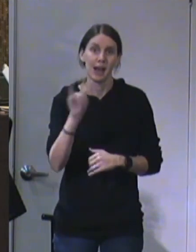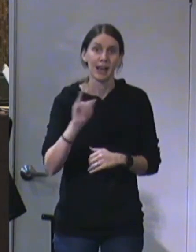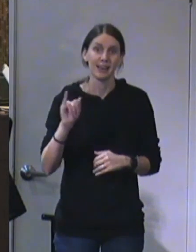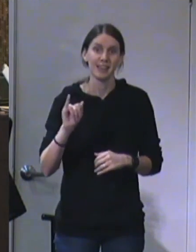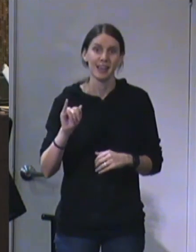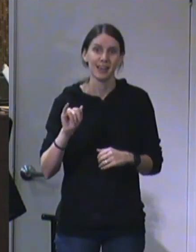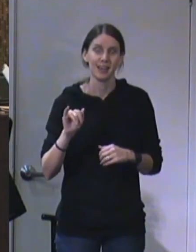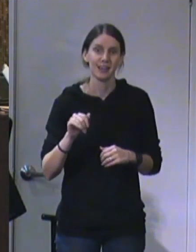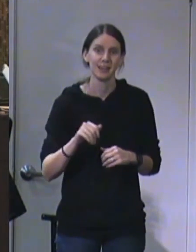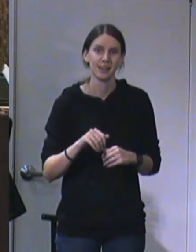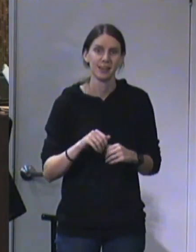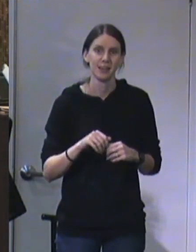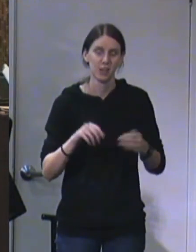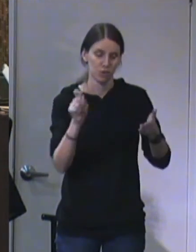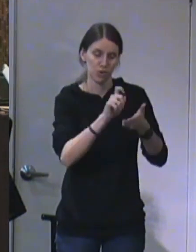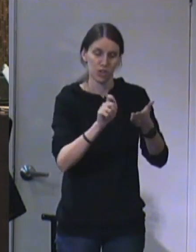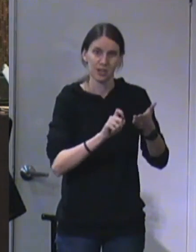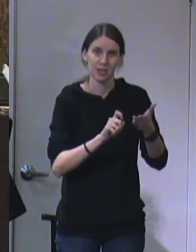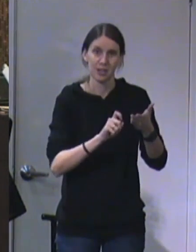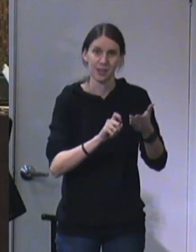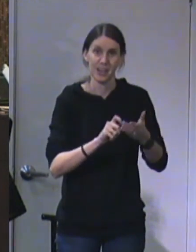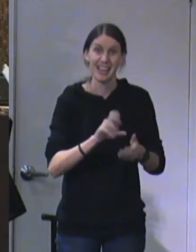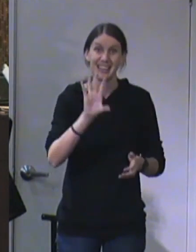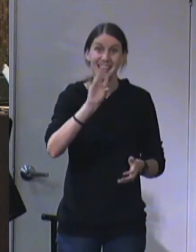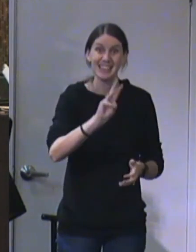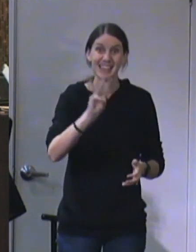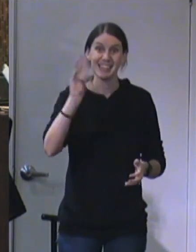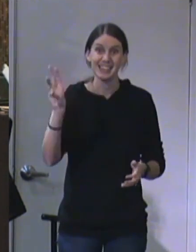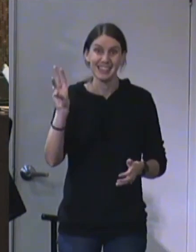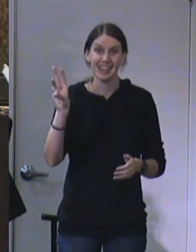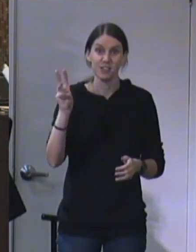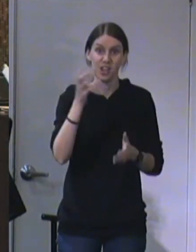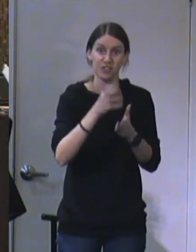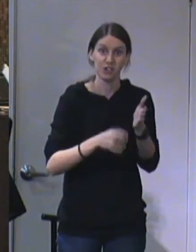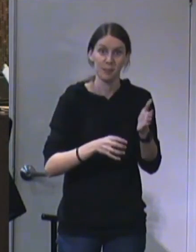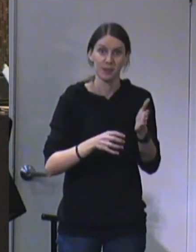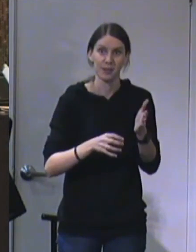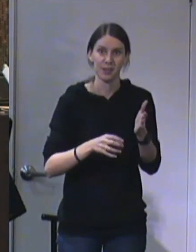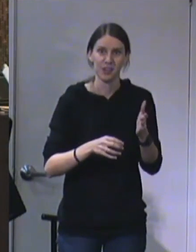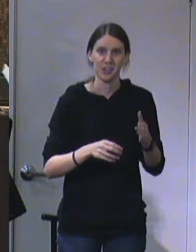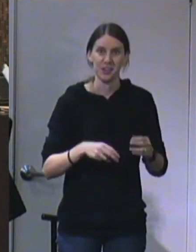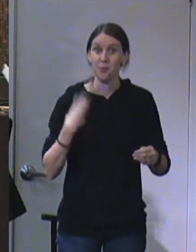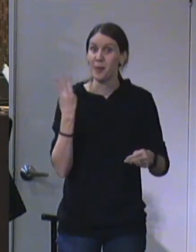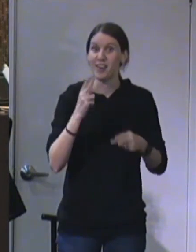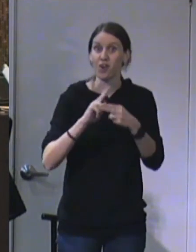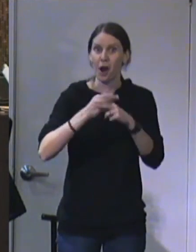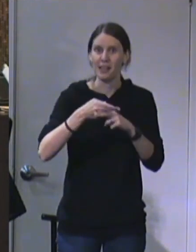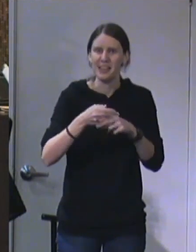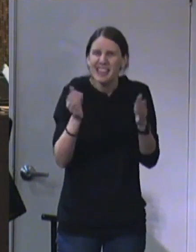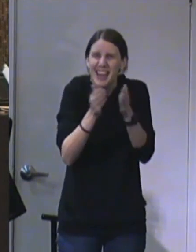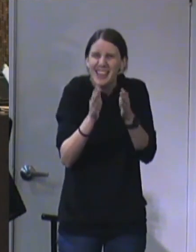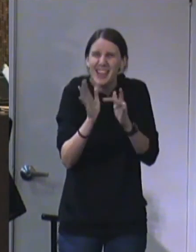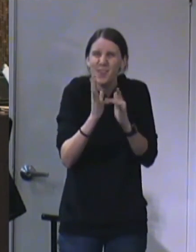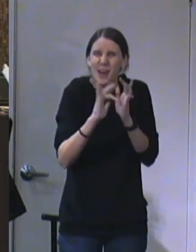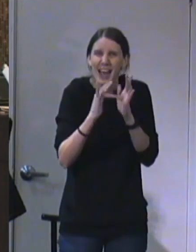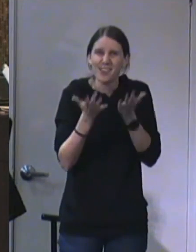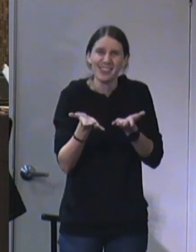Isaiah would go on, Isaiah has 66 chapters, okay, they call it the little Bible, okay,